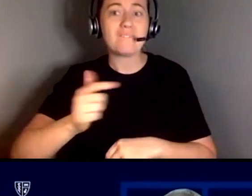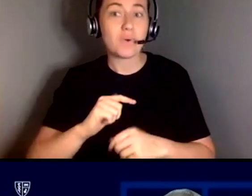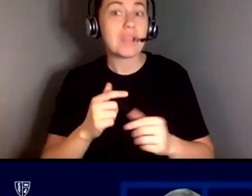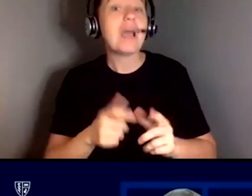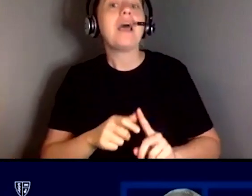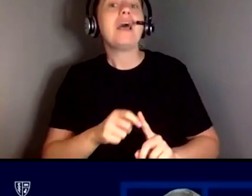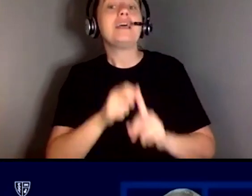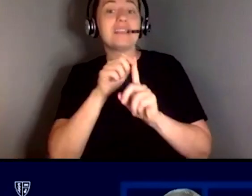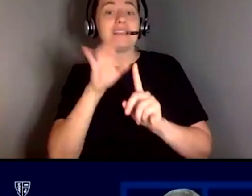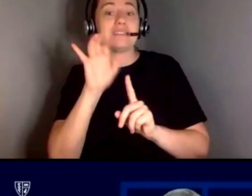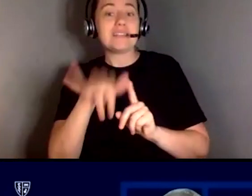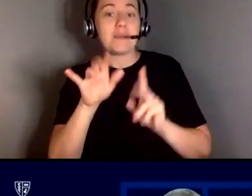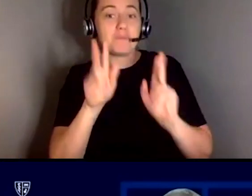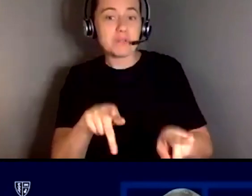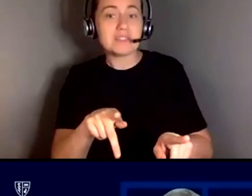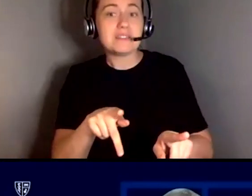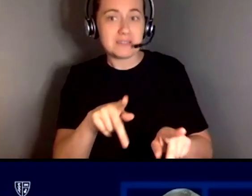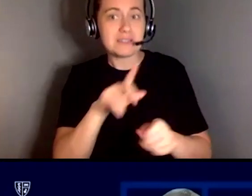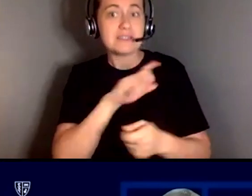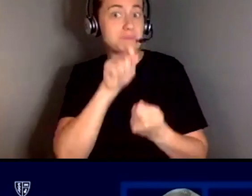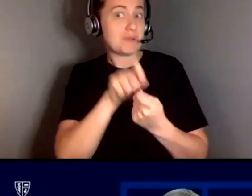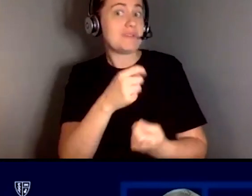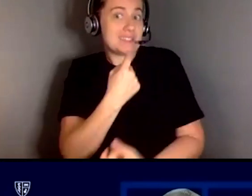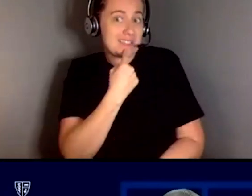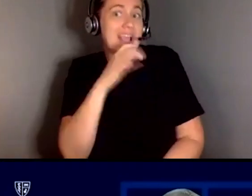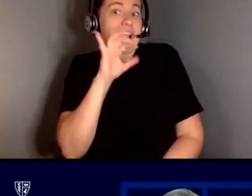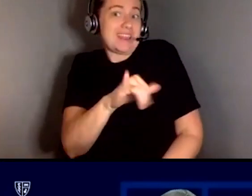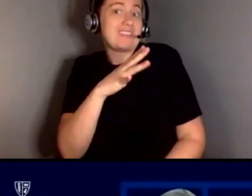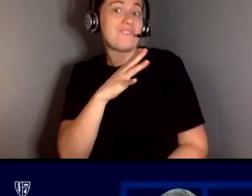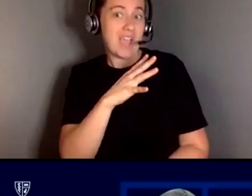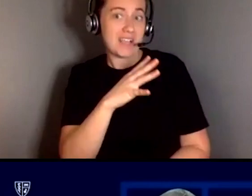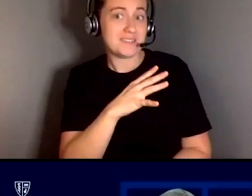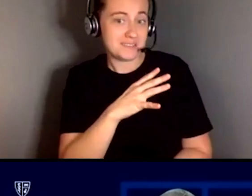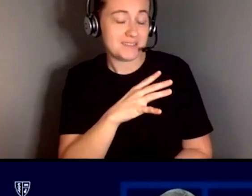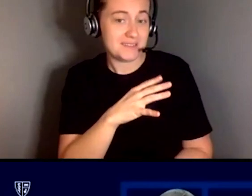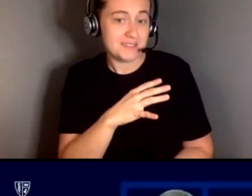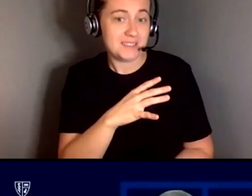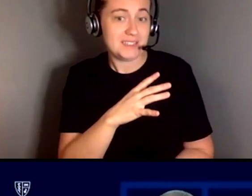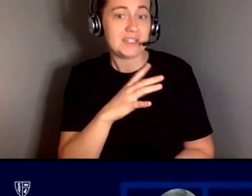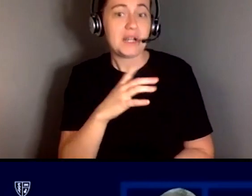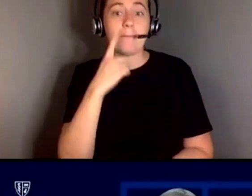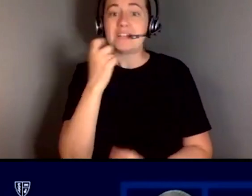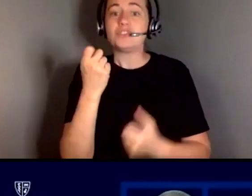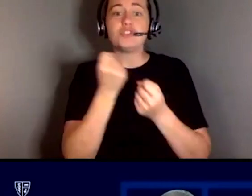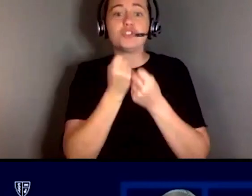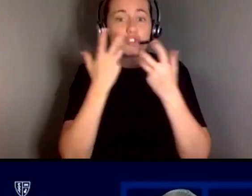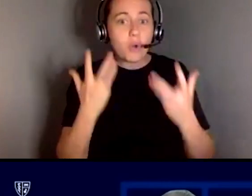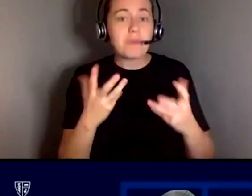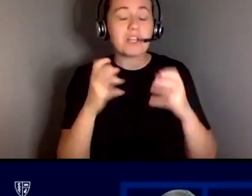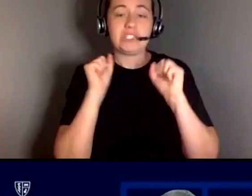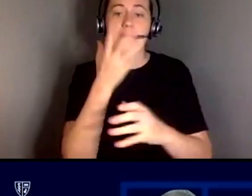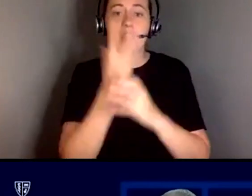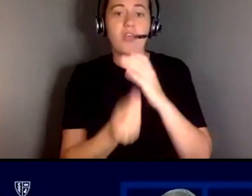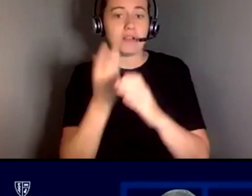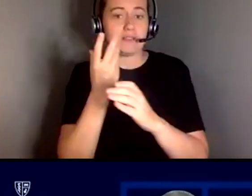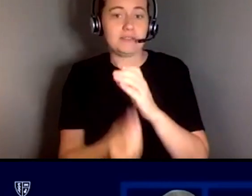has said that this is completely there could be so much lost um